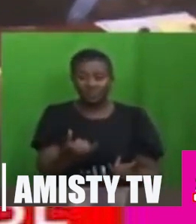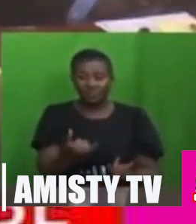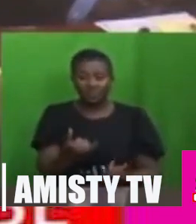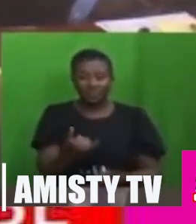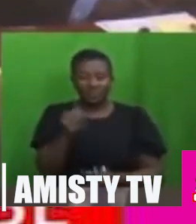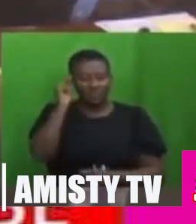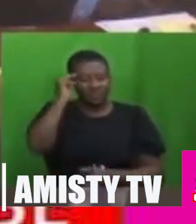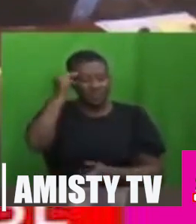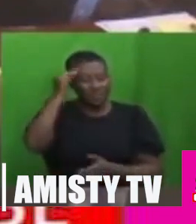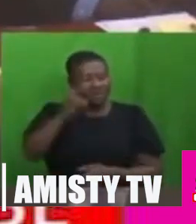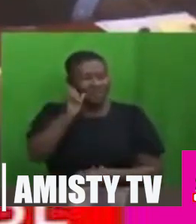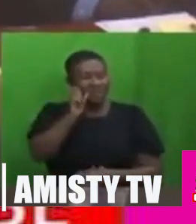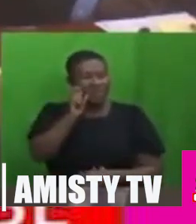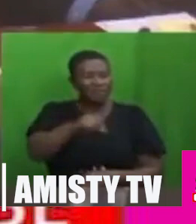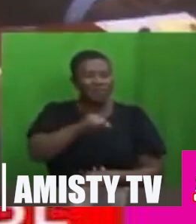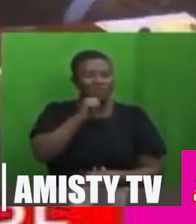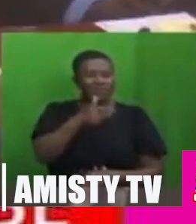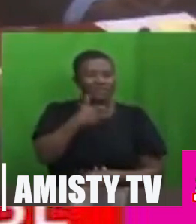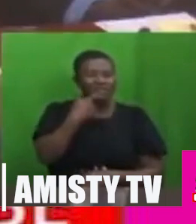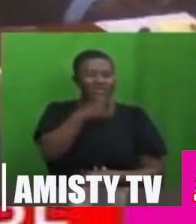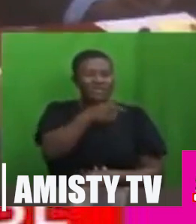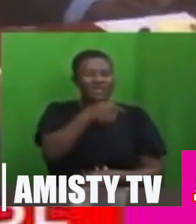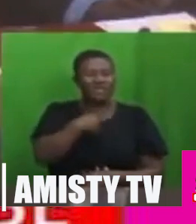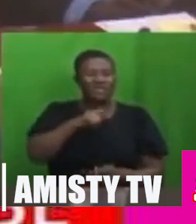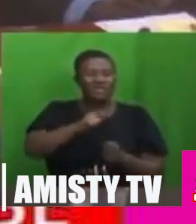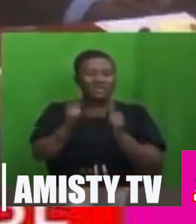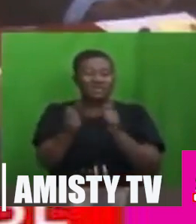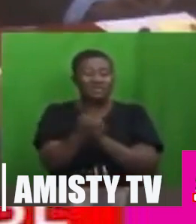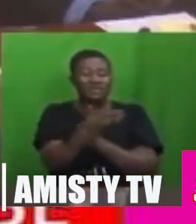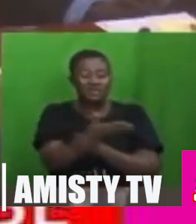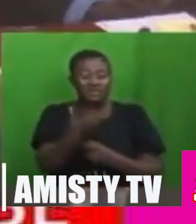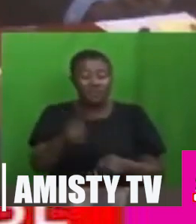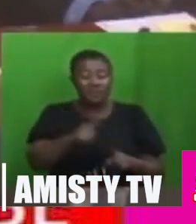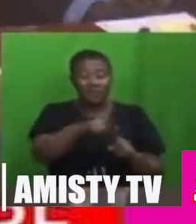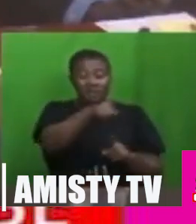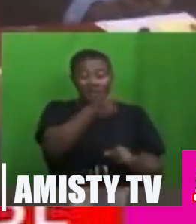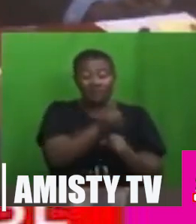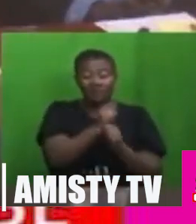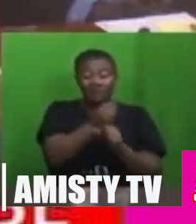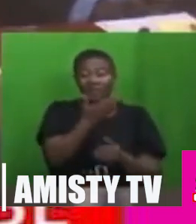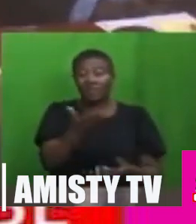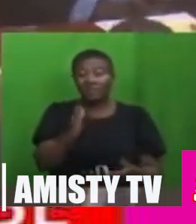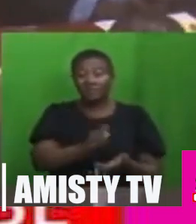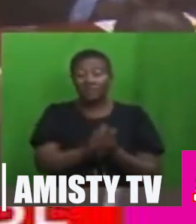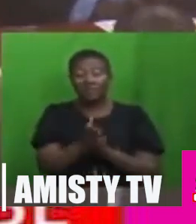this anywhere, that he has turned the corner. He has rather deepened our walls. Thank you, Mr. Speaker.